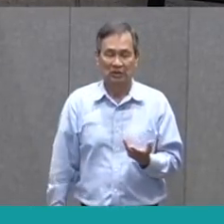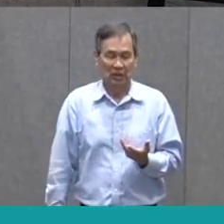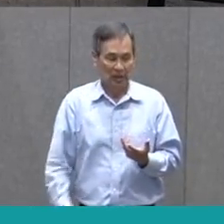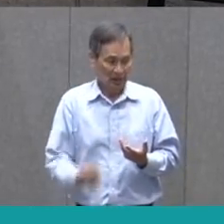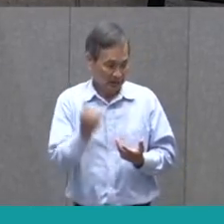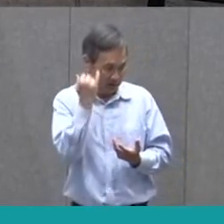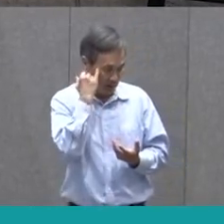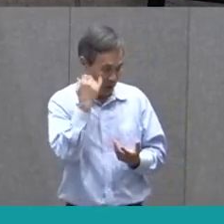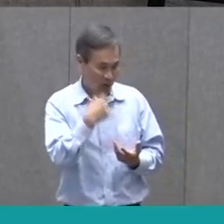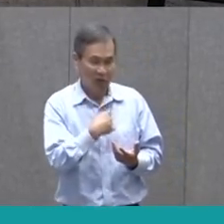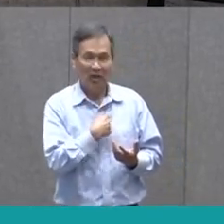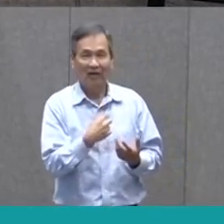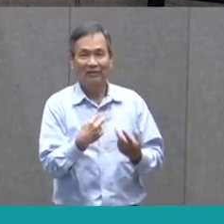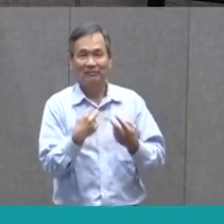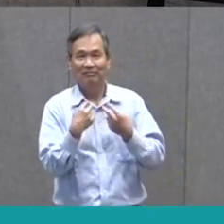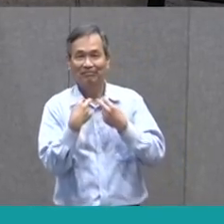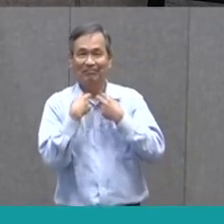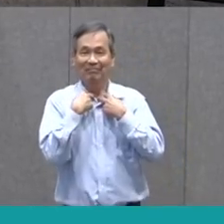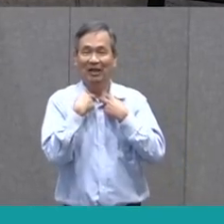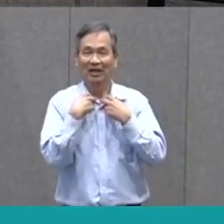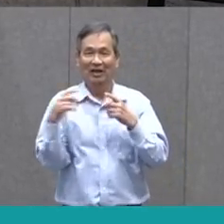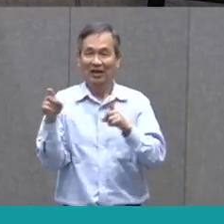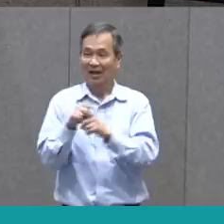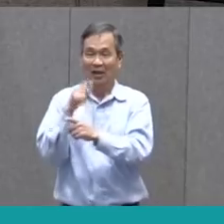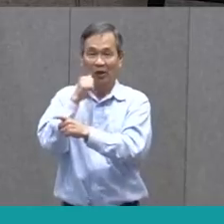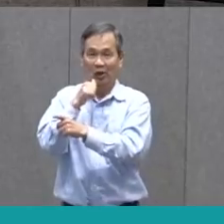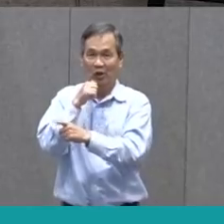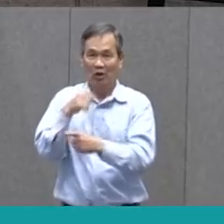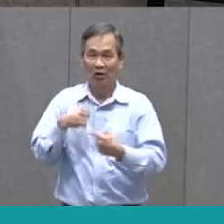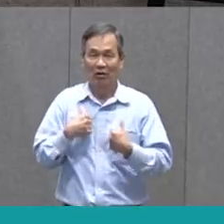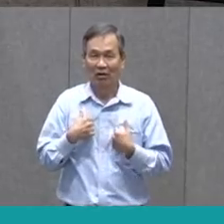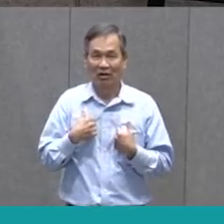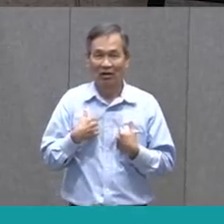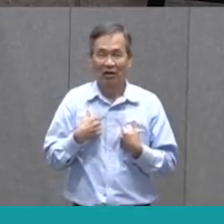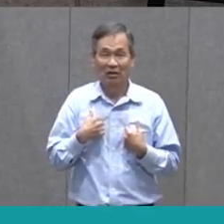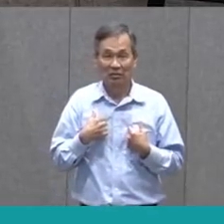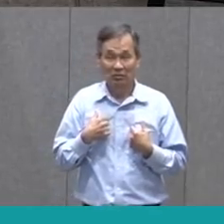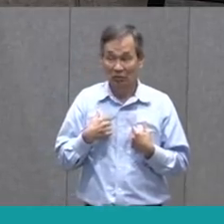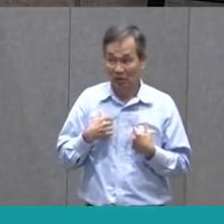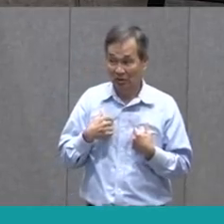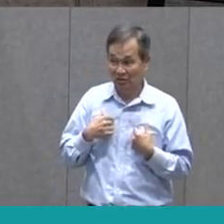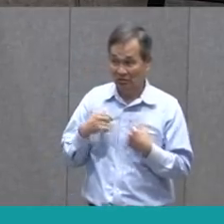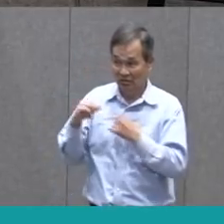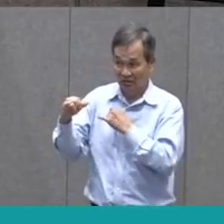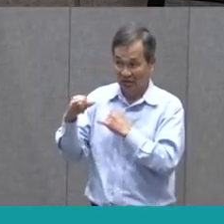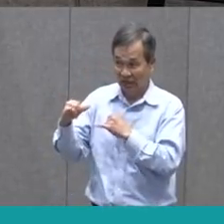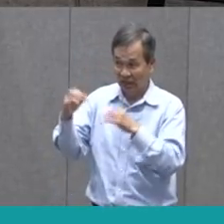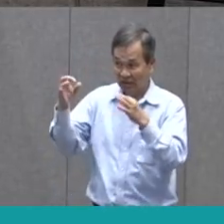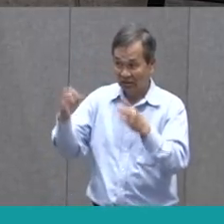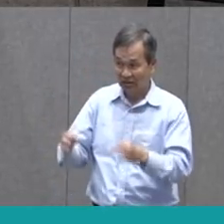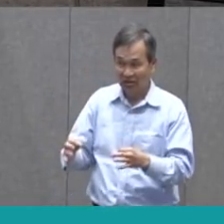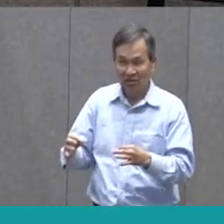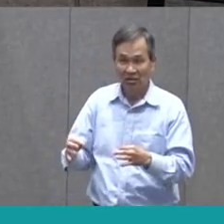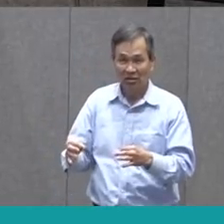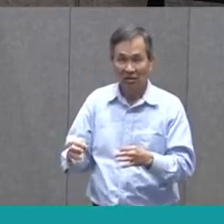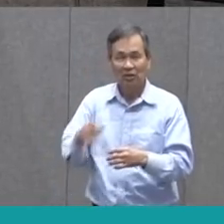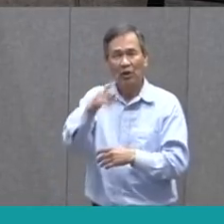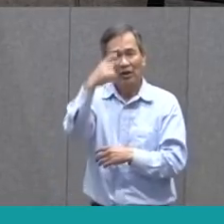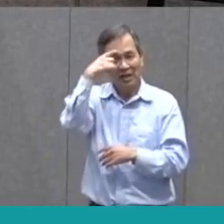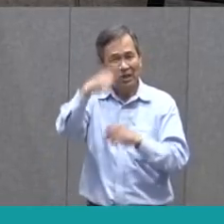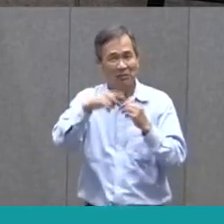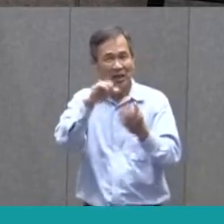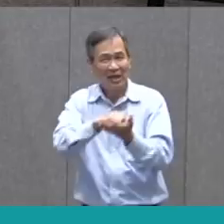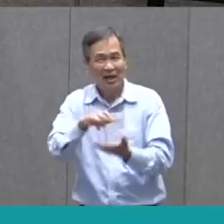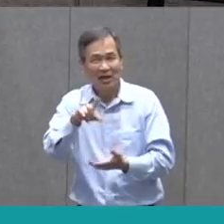same situation as this girl? Would I make the same choice in the same way? So let's think about that